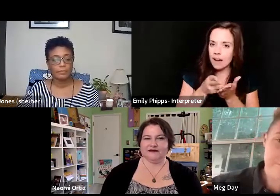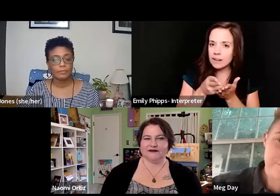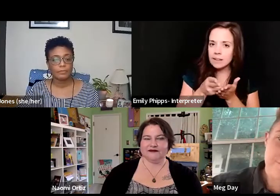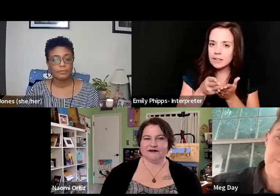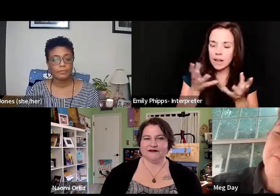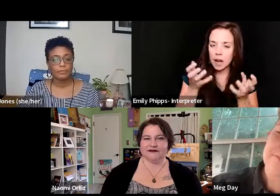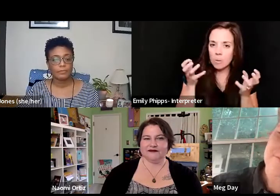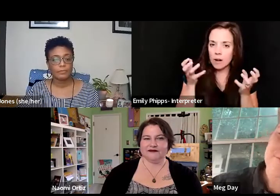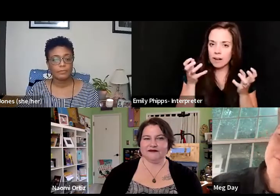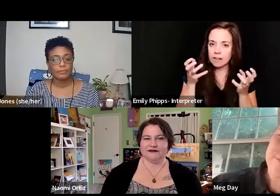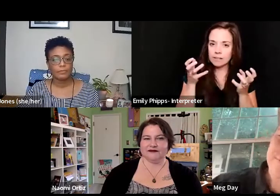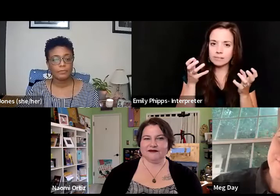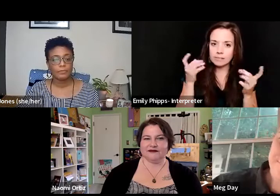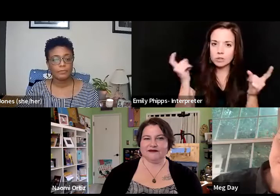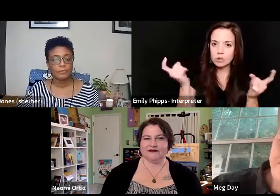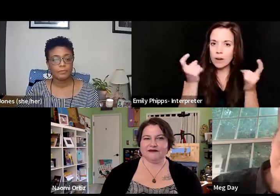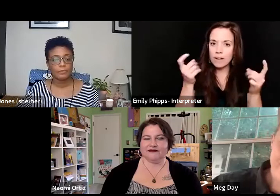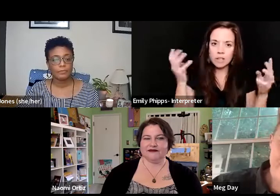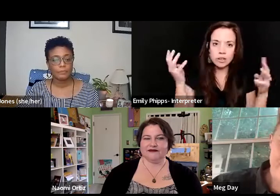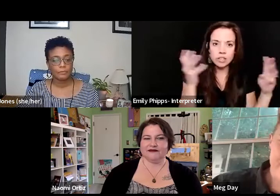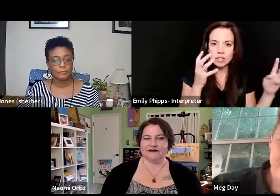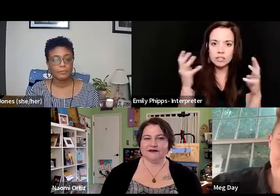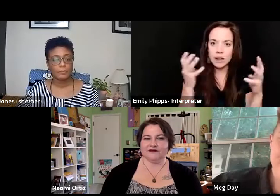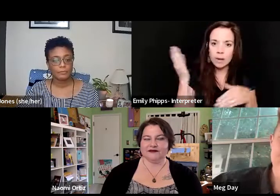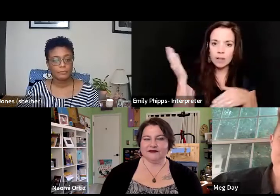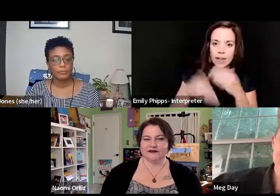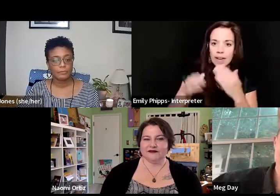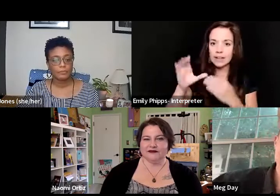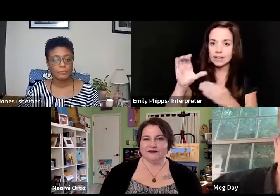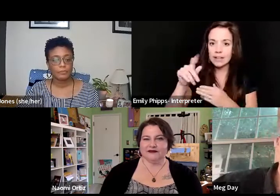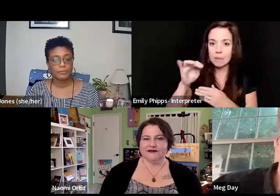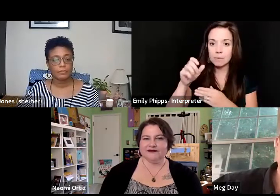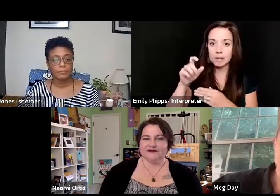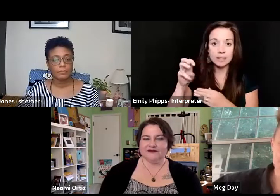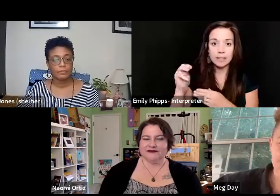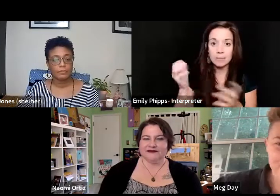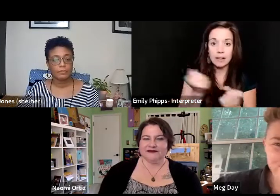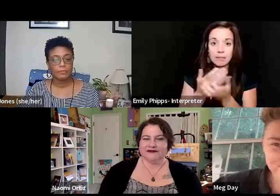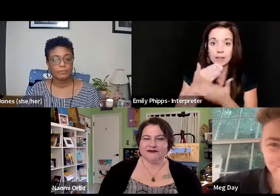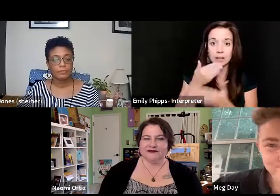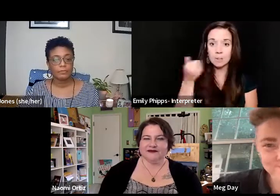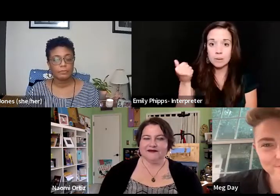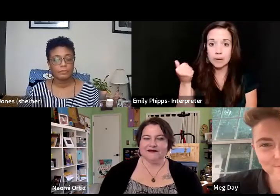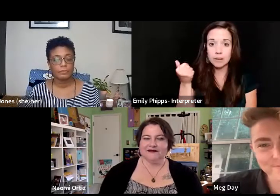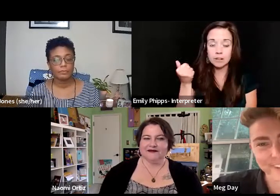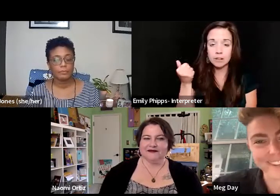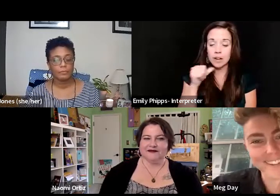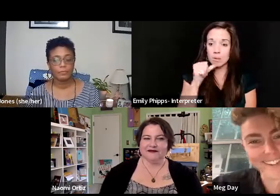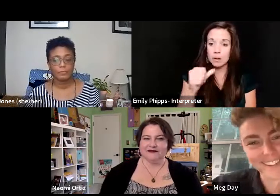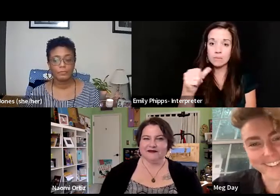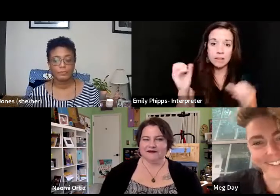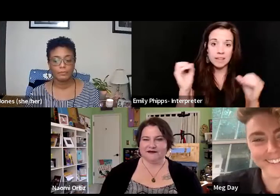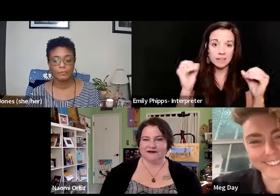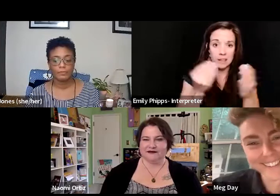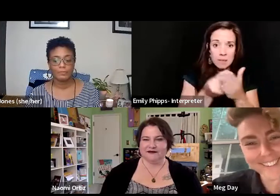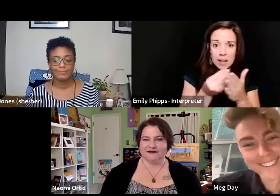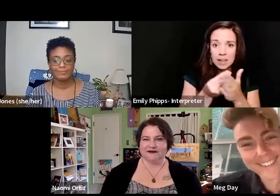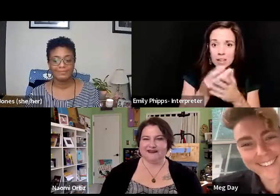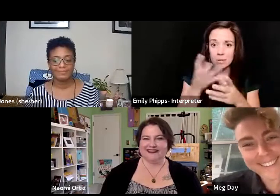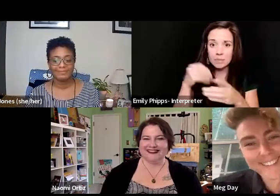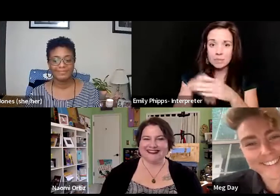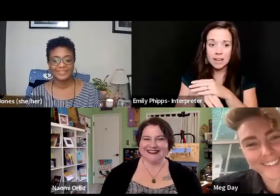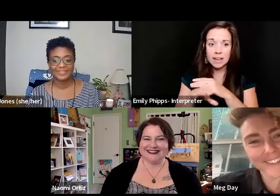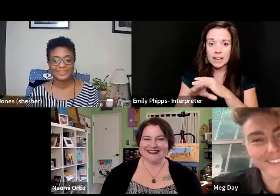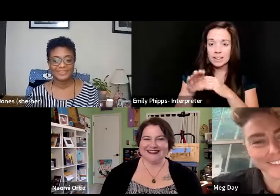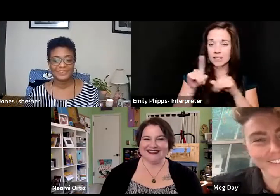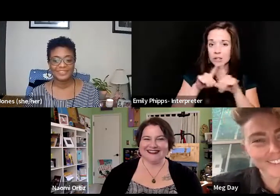want the revolution. I want the end to capitalism because then everything would be better and there wouldn't be any money. And we'd be in the Star Trek disability